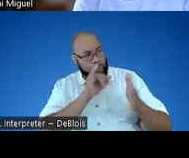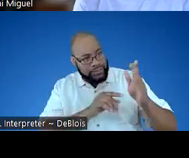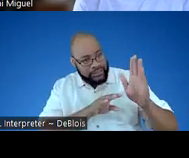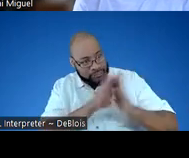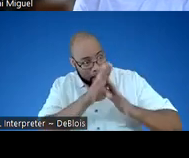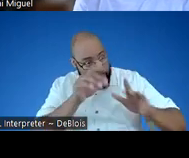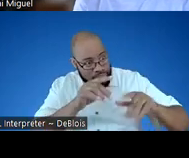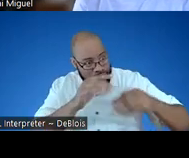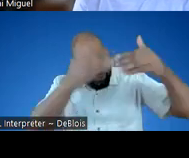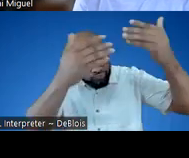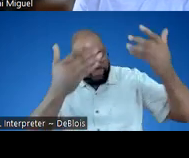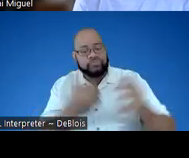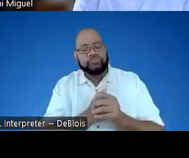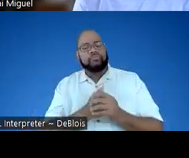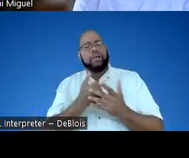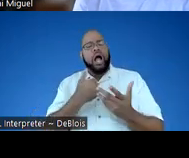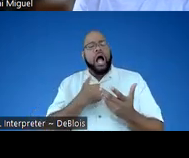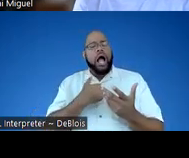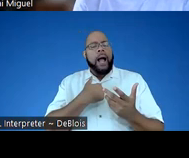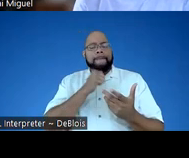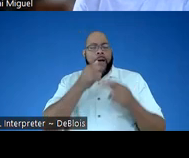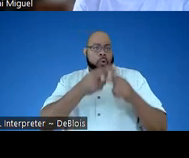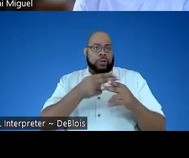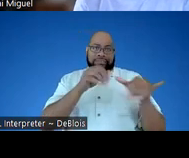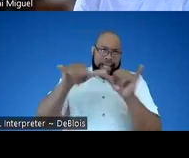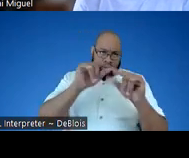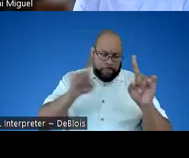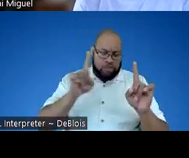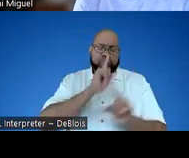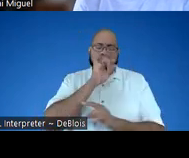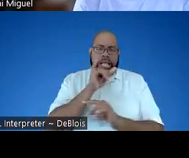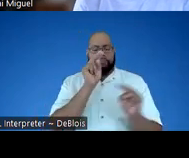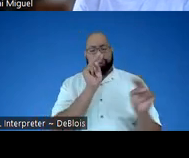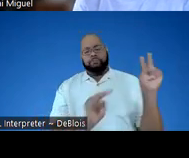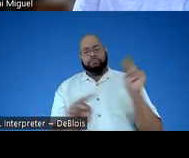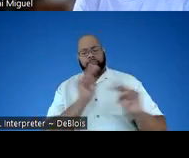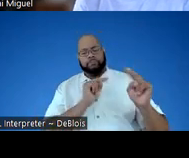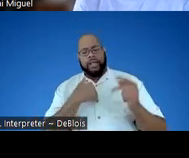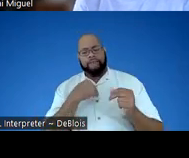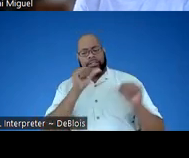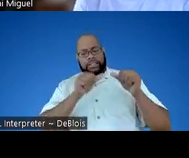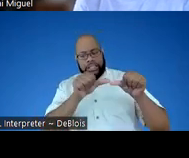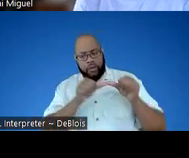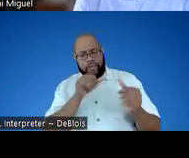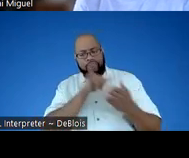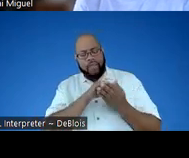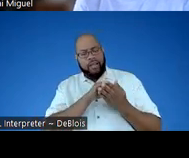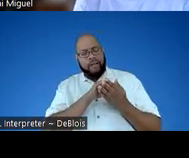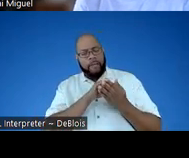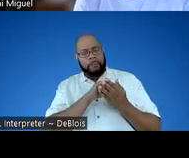are, I wouldn't, I mean, I'm not going to call them standards, but they are really looking at, we have a science area that is,